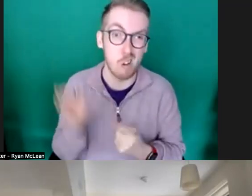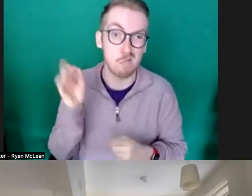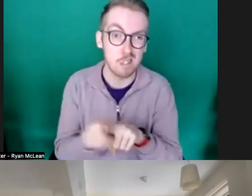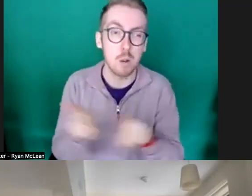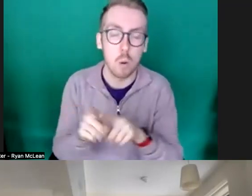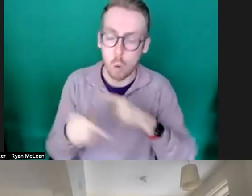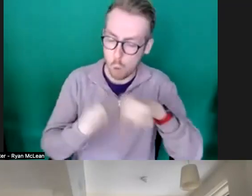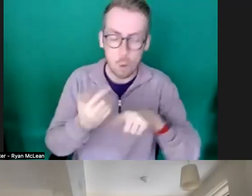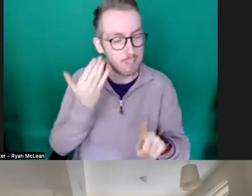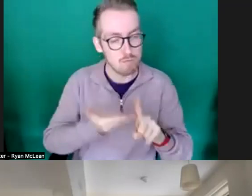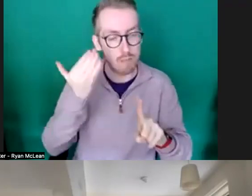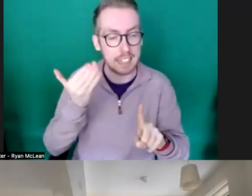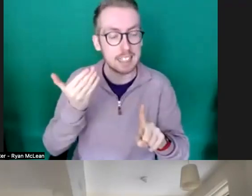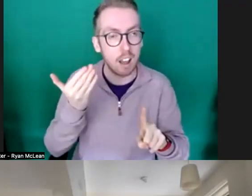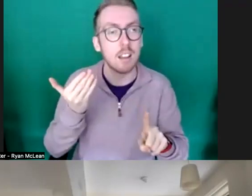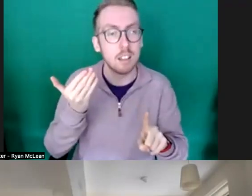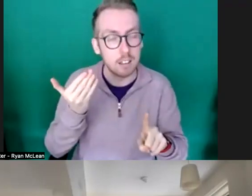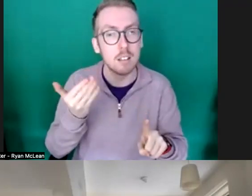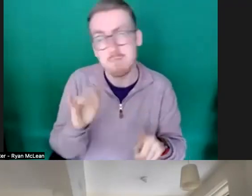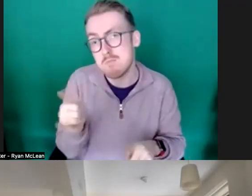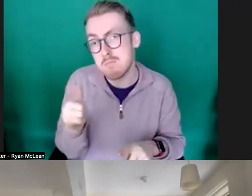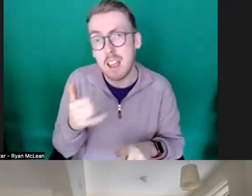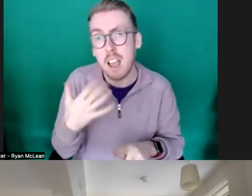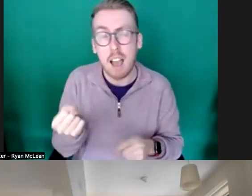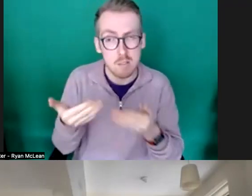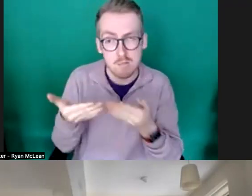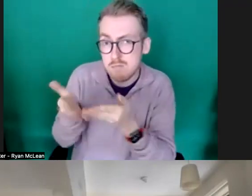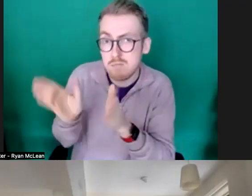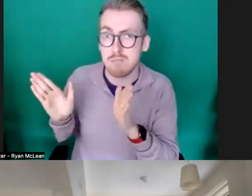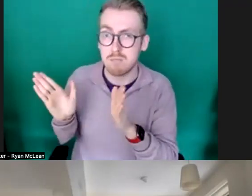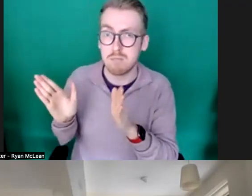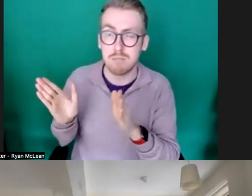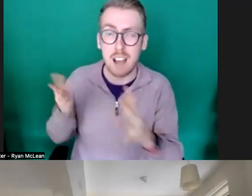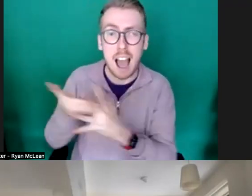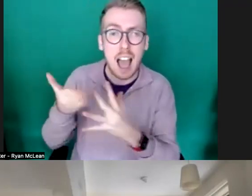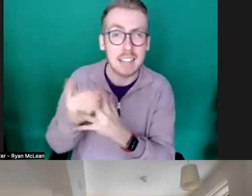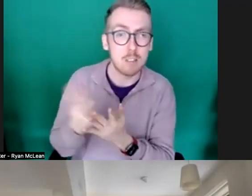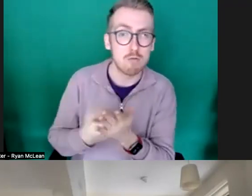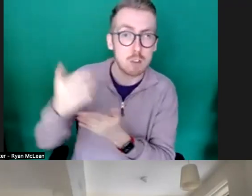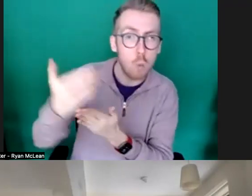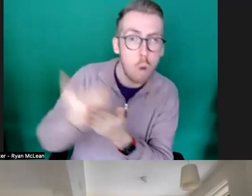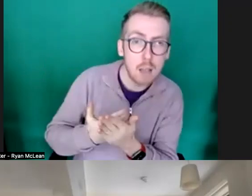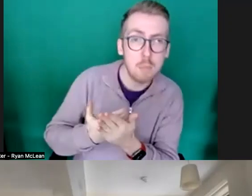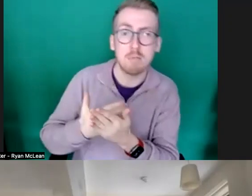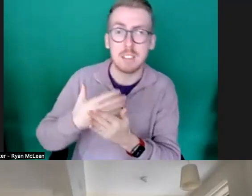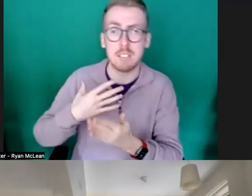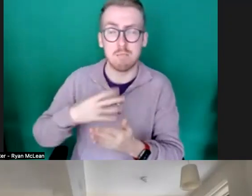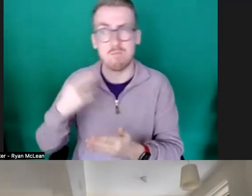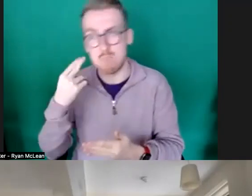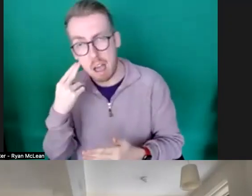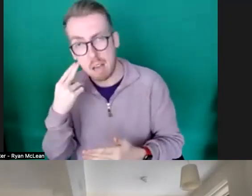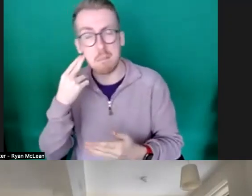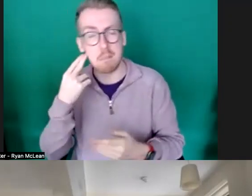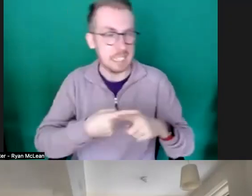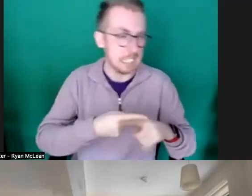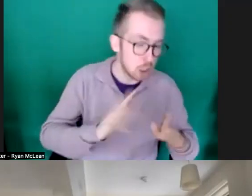that um you know there might be a whole range of different kind of access requirements that people have as well um